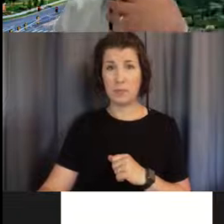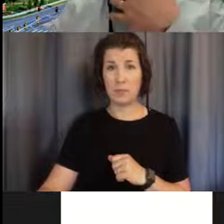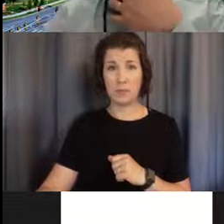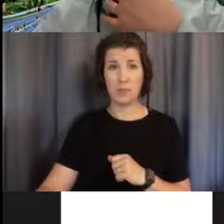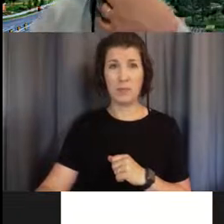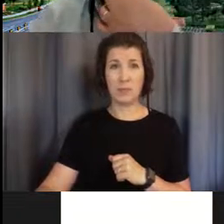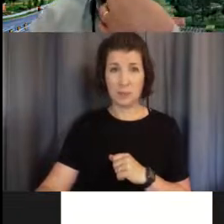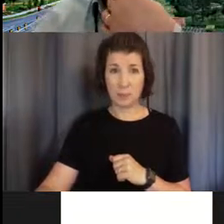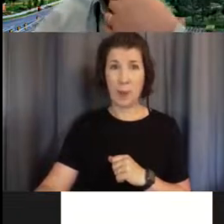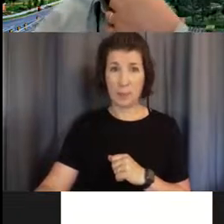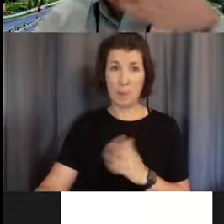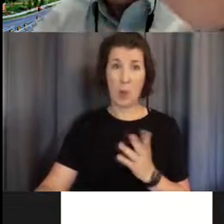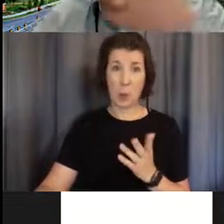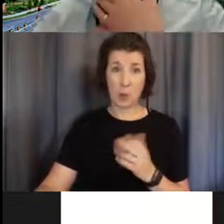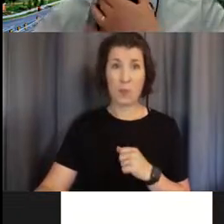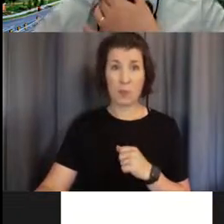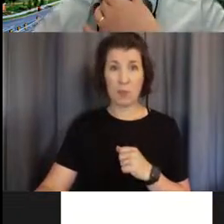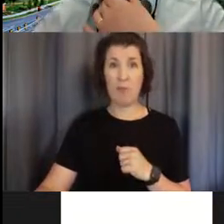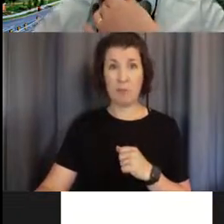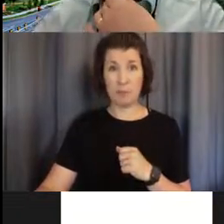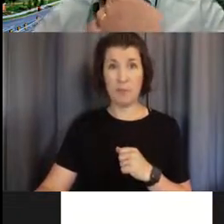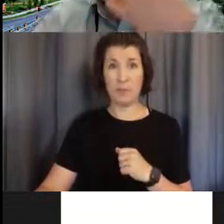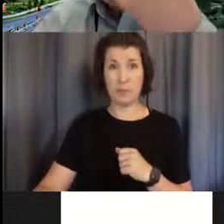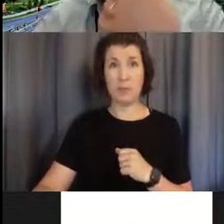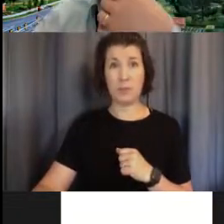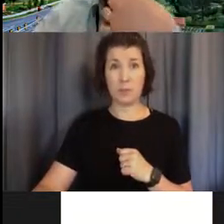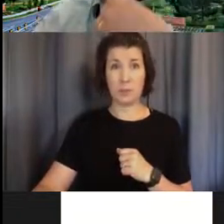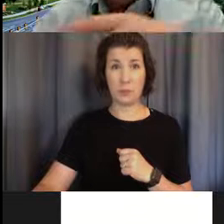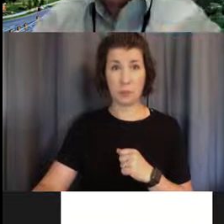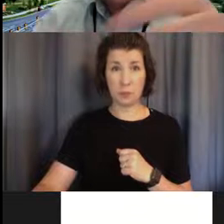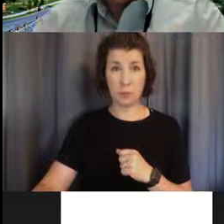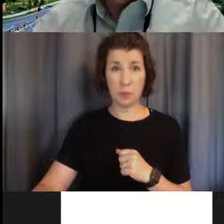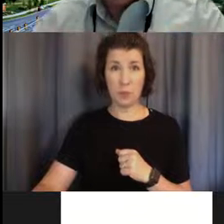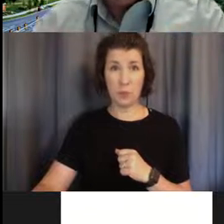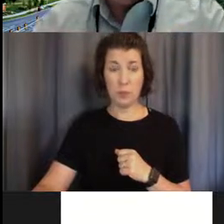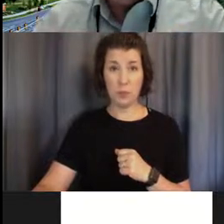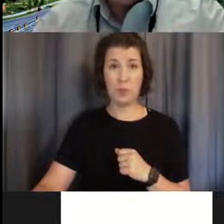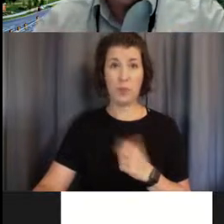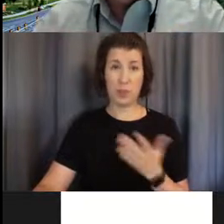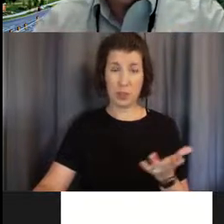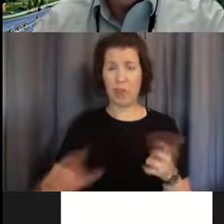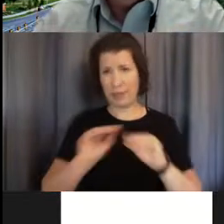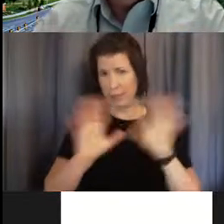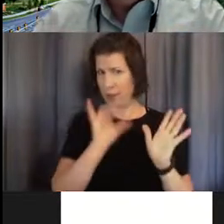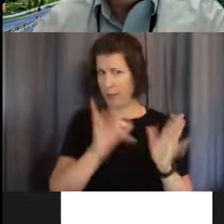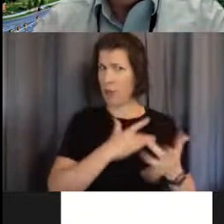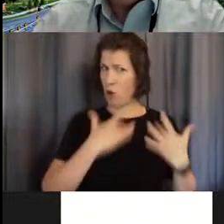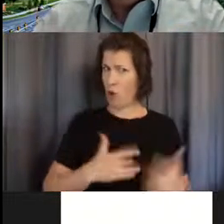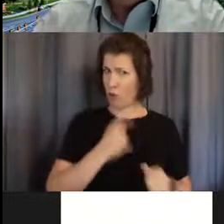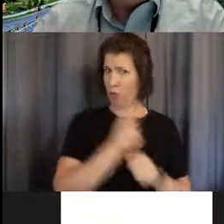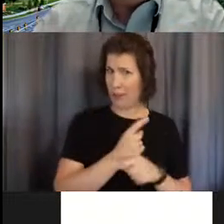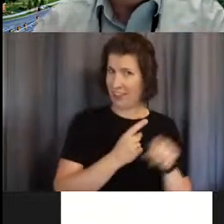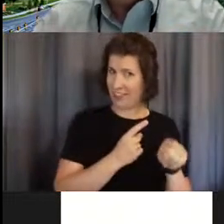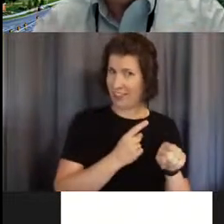All right. so starting off my interest in the heart and heart structure. This is clearly a heart, right? I mean, this is,